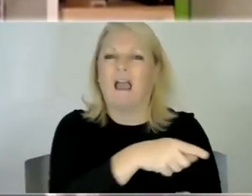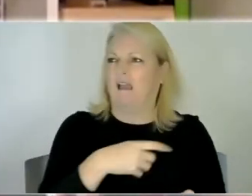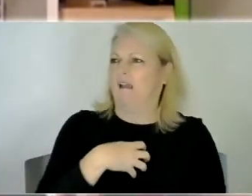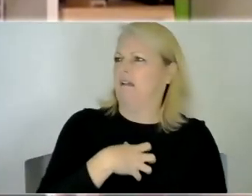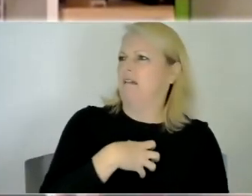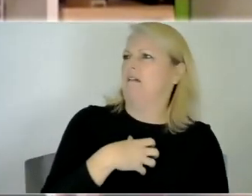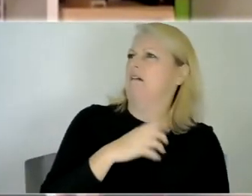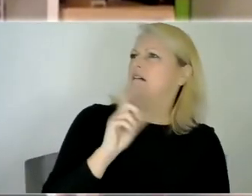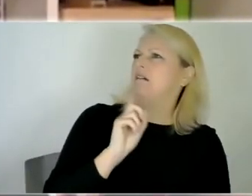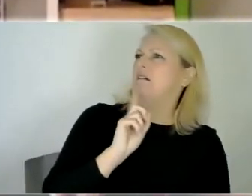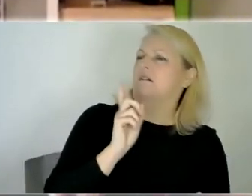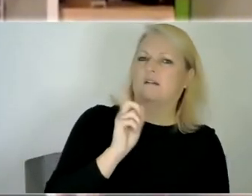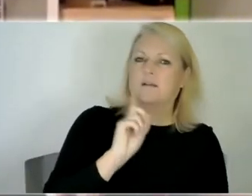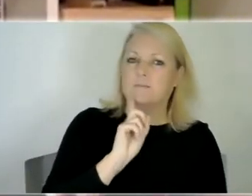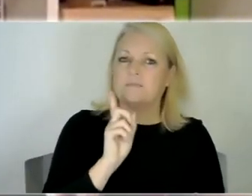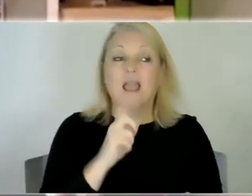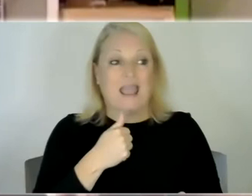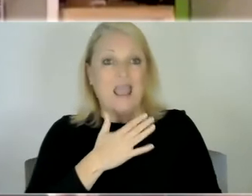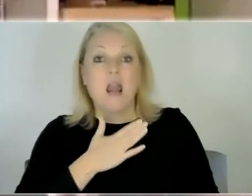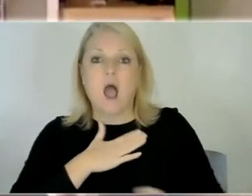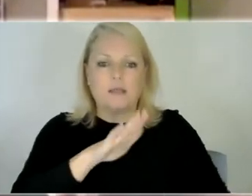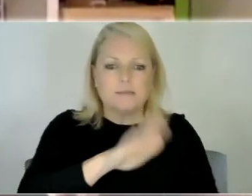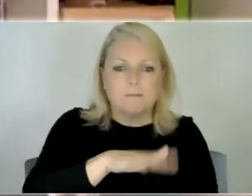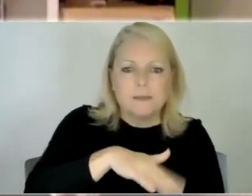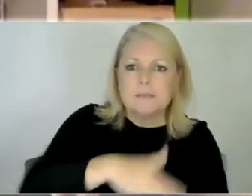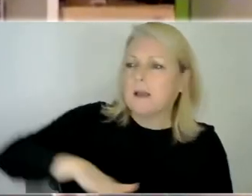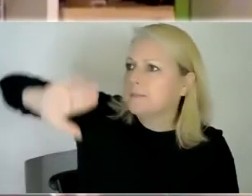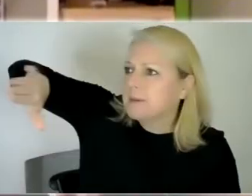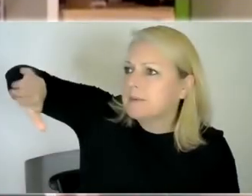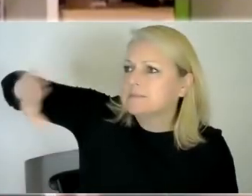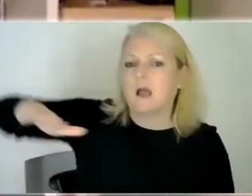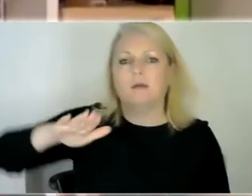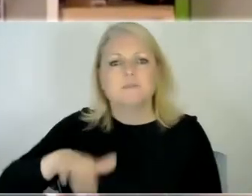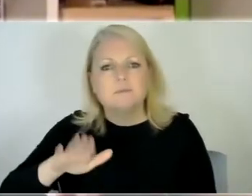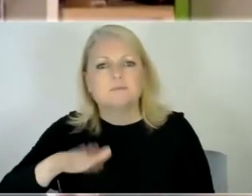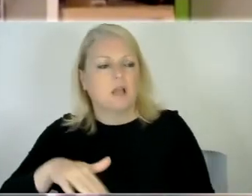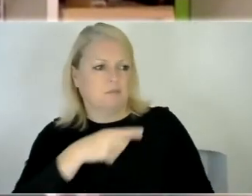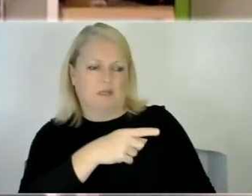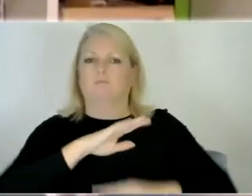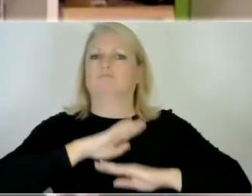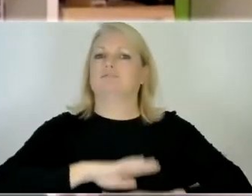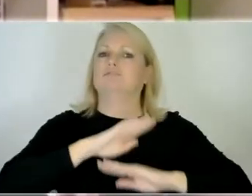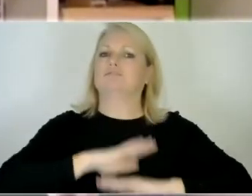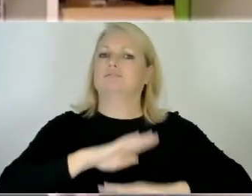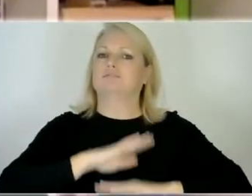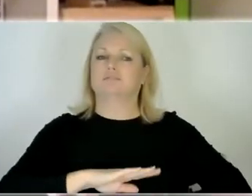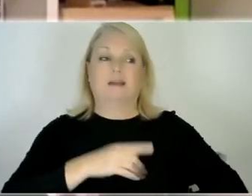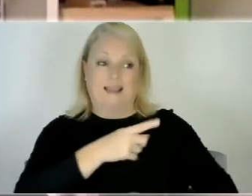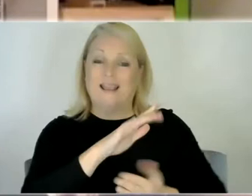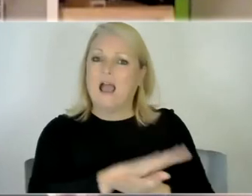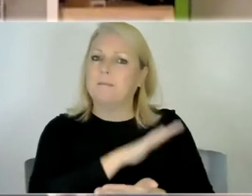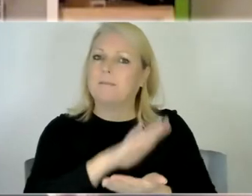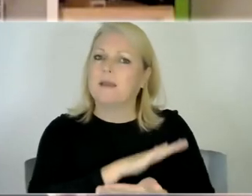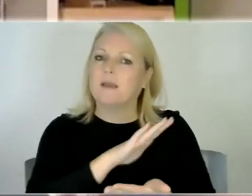for him he enjoyed that sensory activity he got something from it that that made him happy and